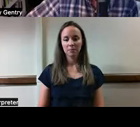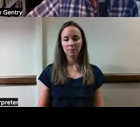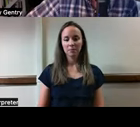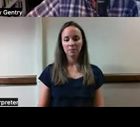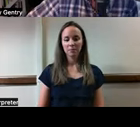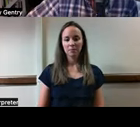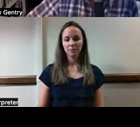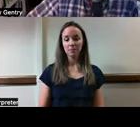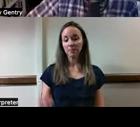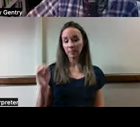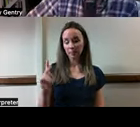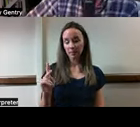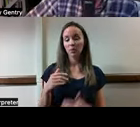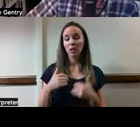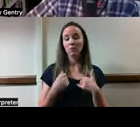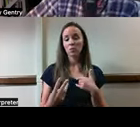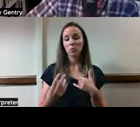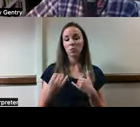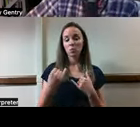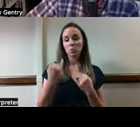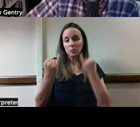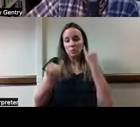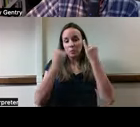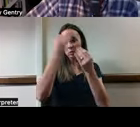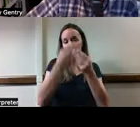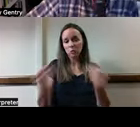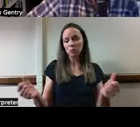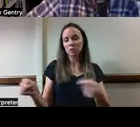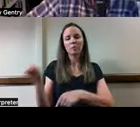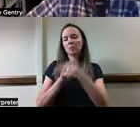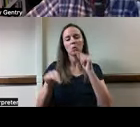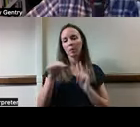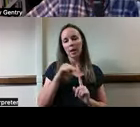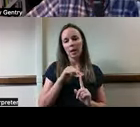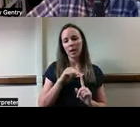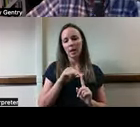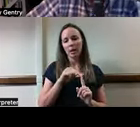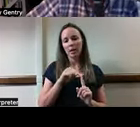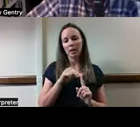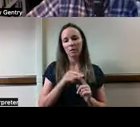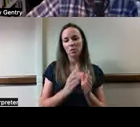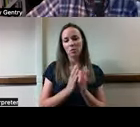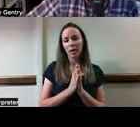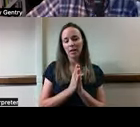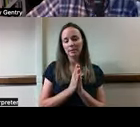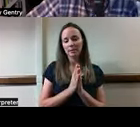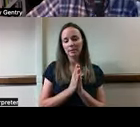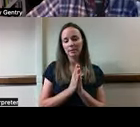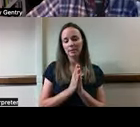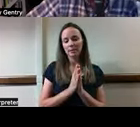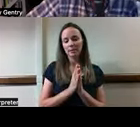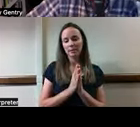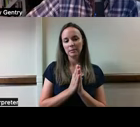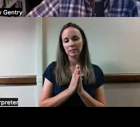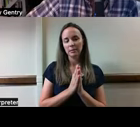Okay, so we've got a couple solutions here, but I want to go back for a moment and just ask the question